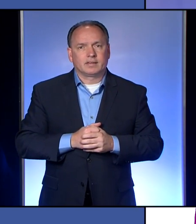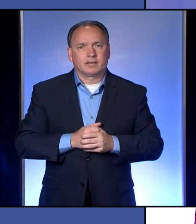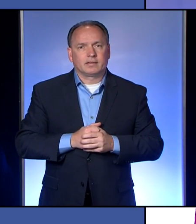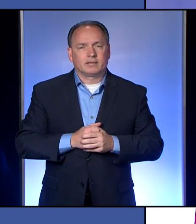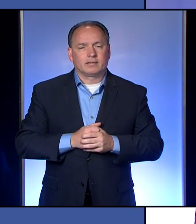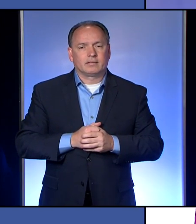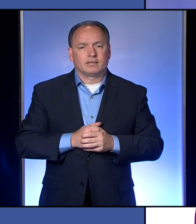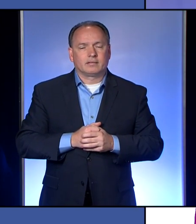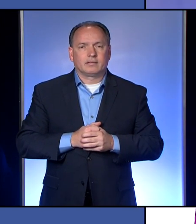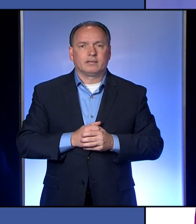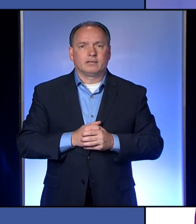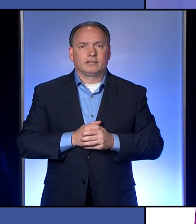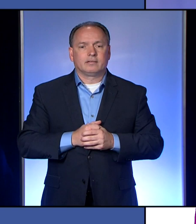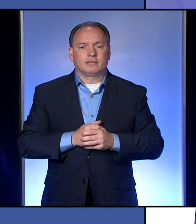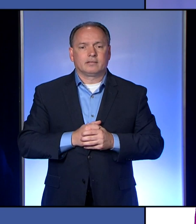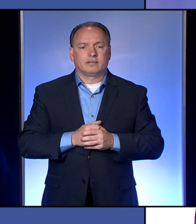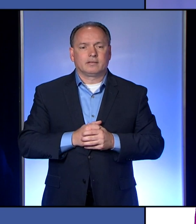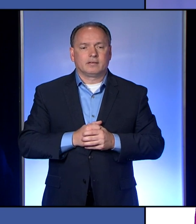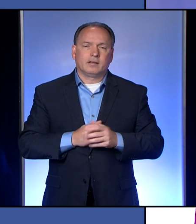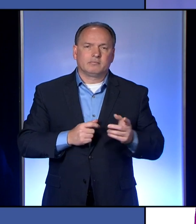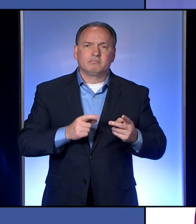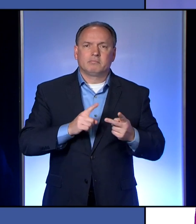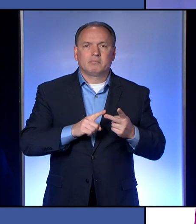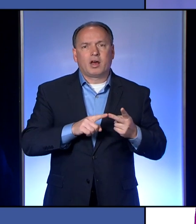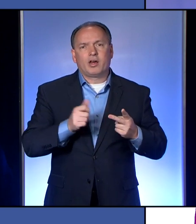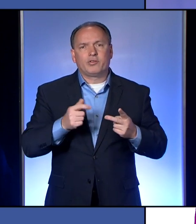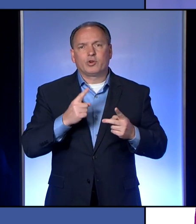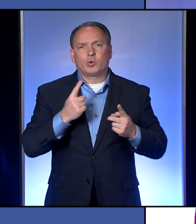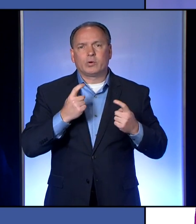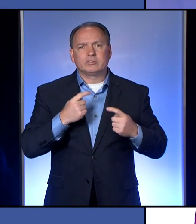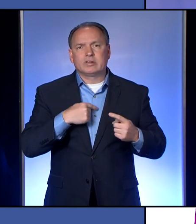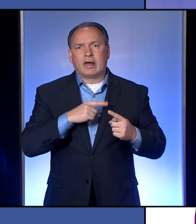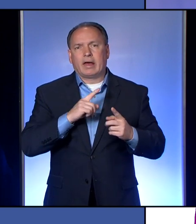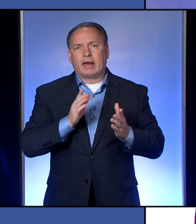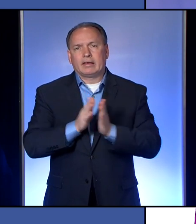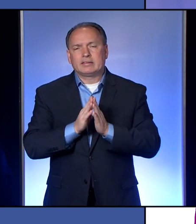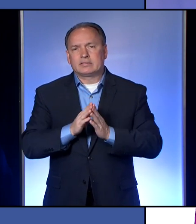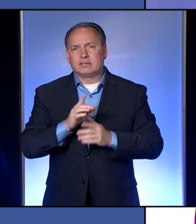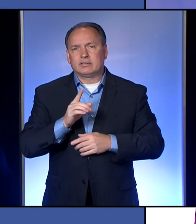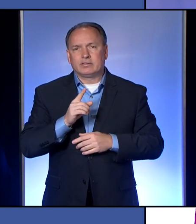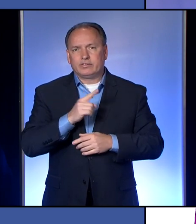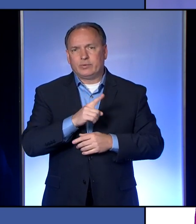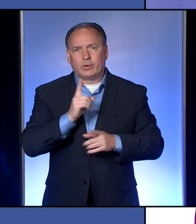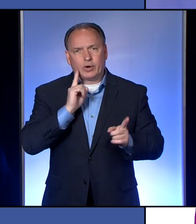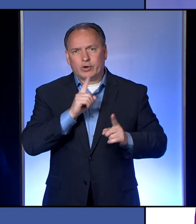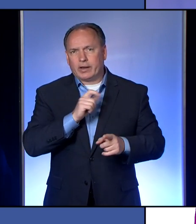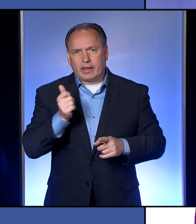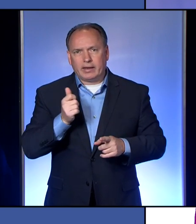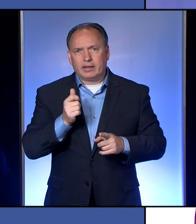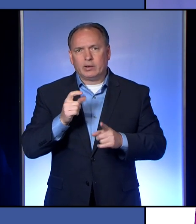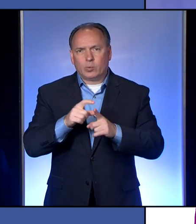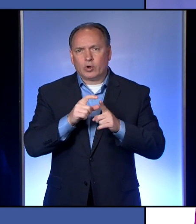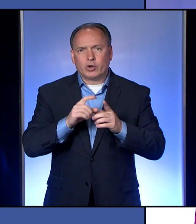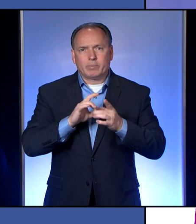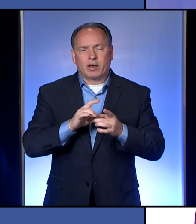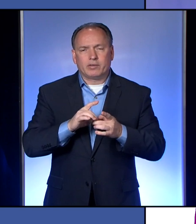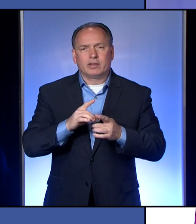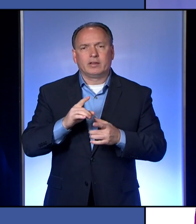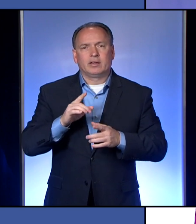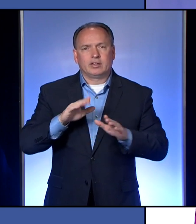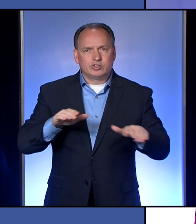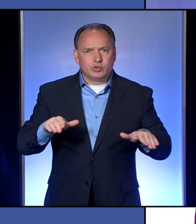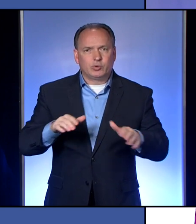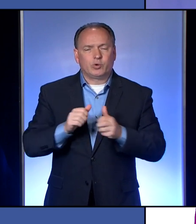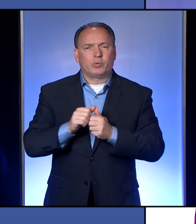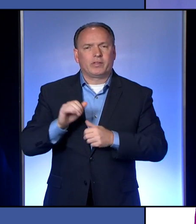Um, and then just a couple of the questions I usually ask. One, have you had any word or has Dr. Nadwerney heard of any of the kids having the inflammatory syndrome, um,